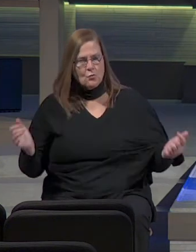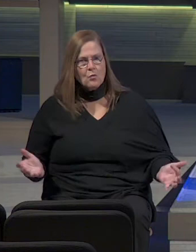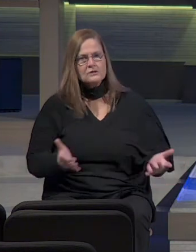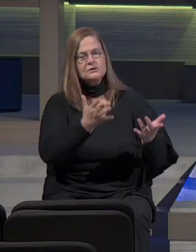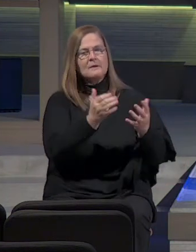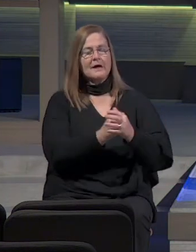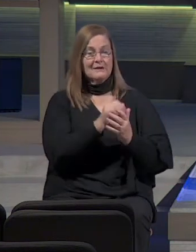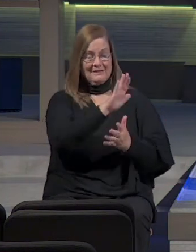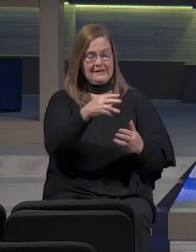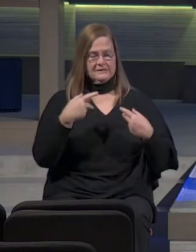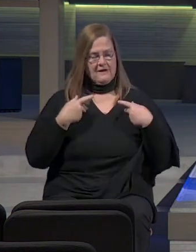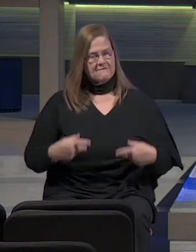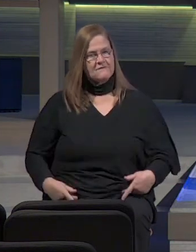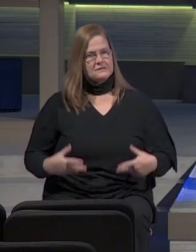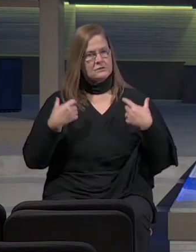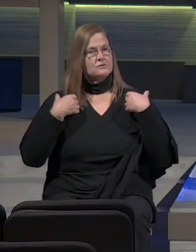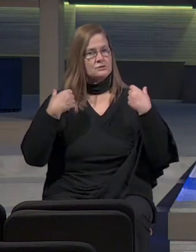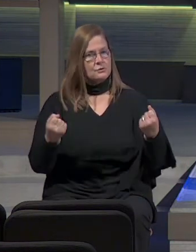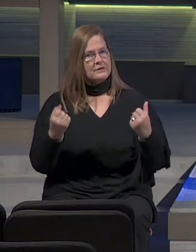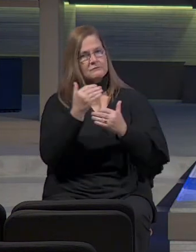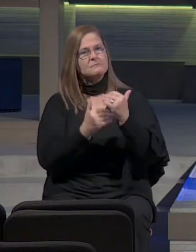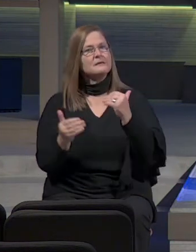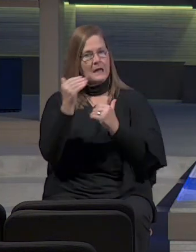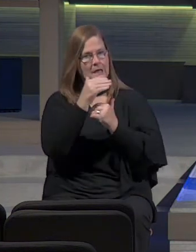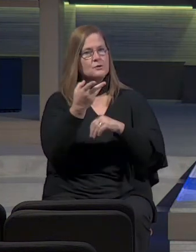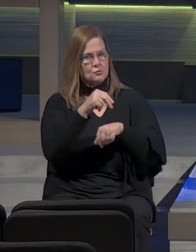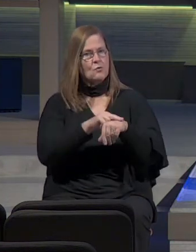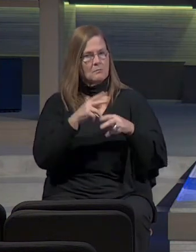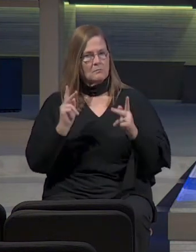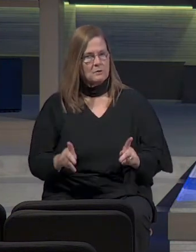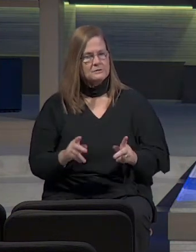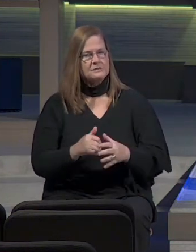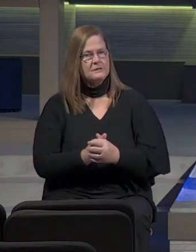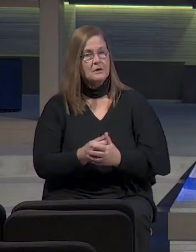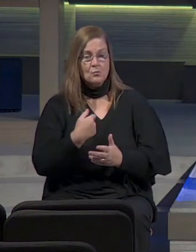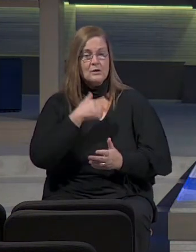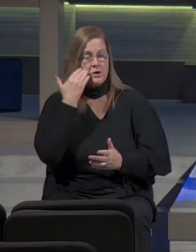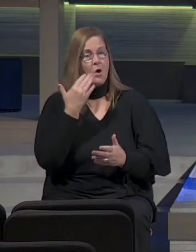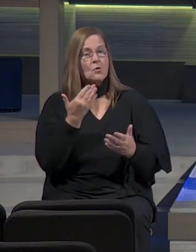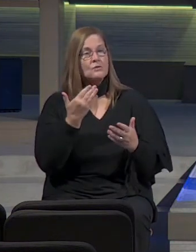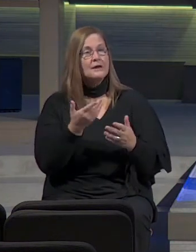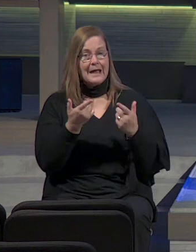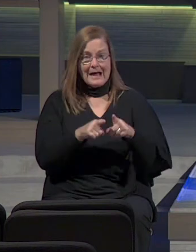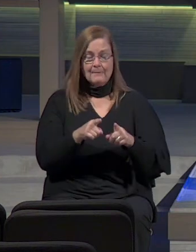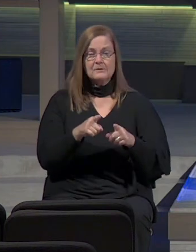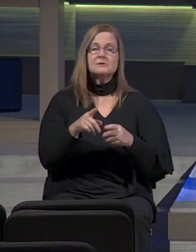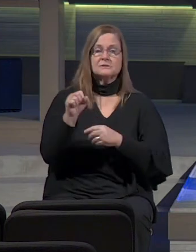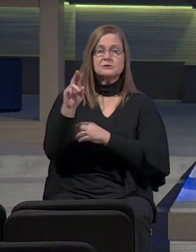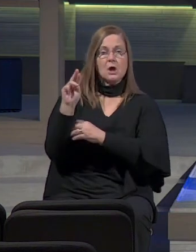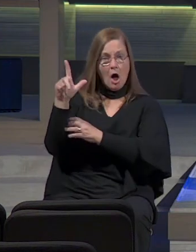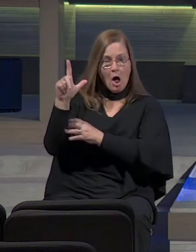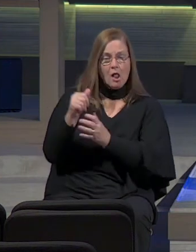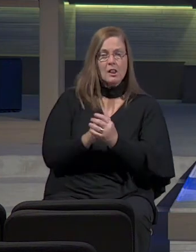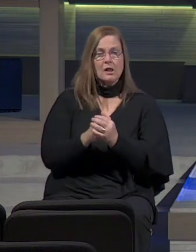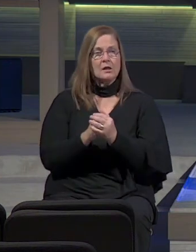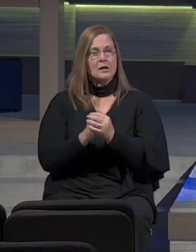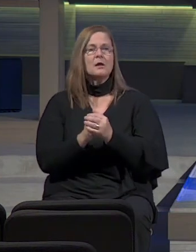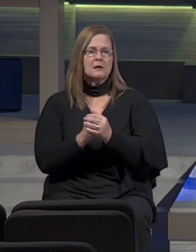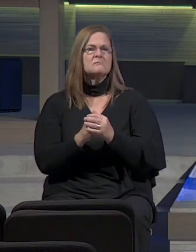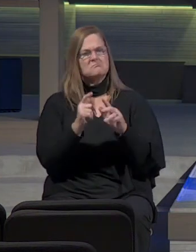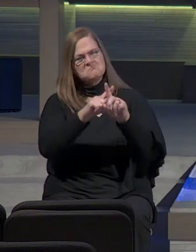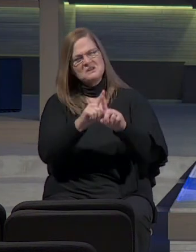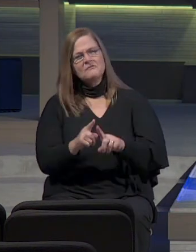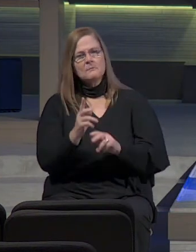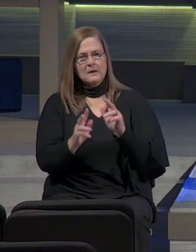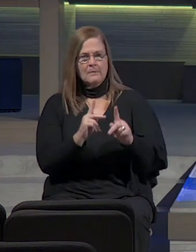is well beyond that of a normal human being, right? We know that that happened to Saul. We know what happened to, you know, fill in the blank. Lots of different